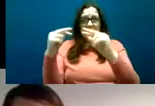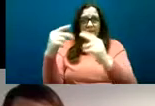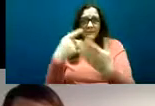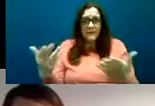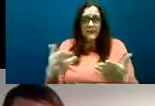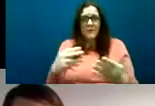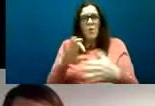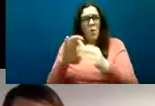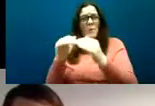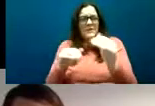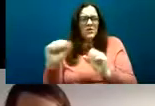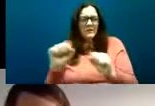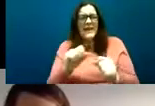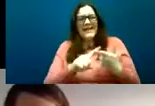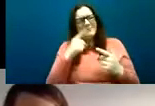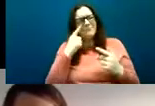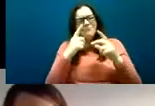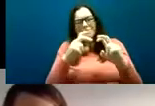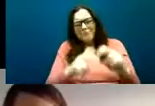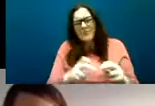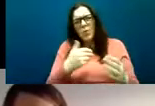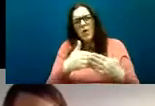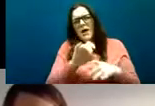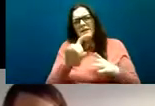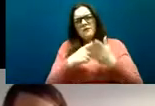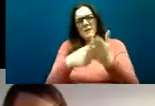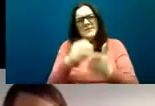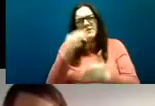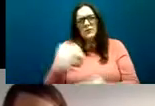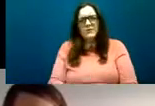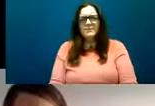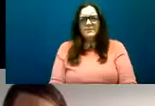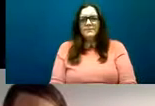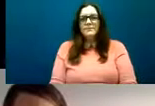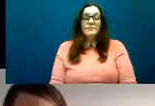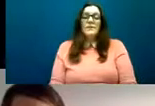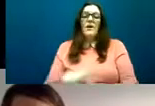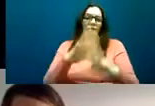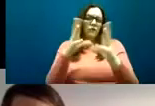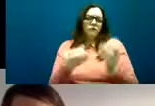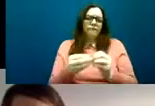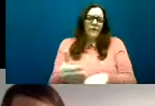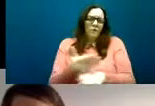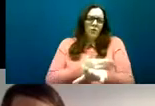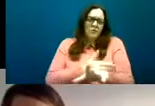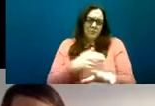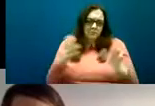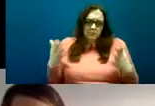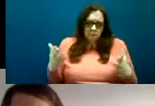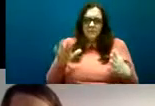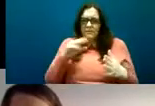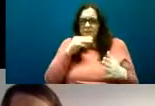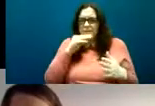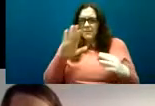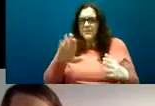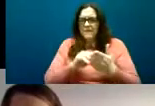so of course prior to all of this we obtained research ethics approval from the committee at DCU